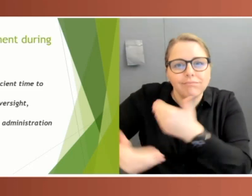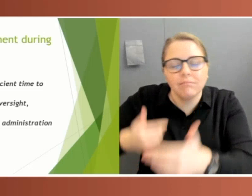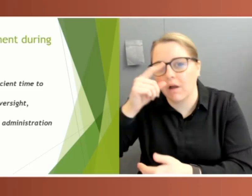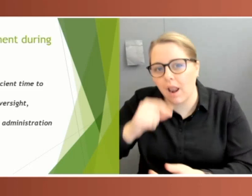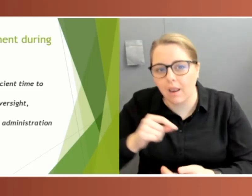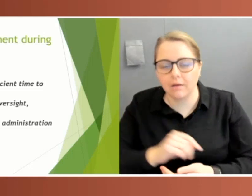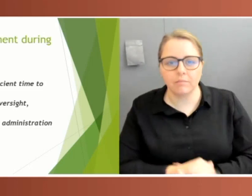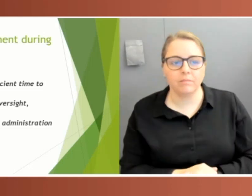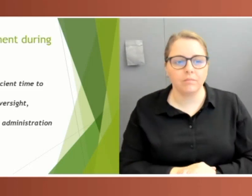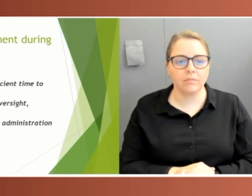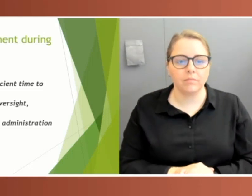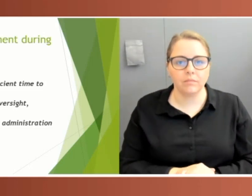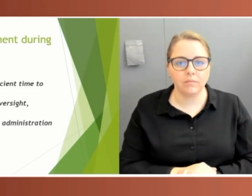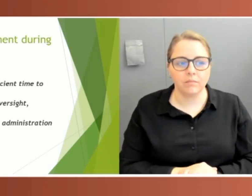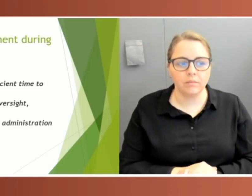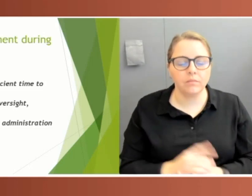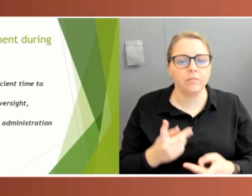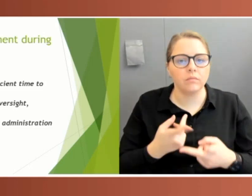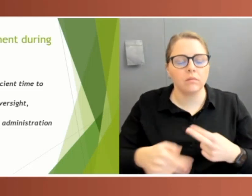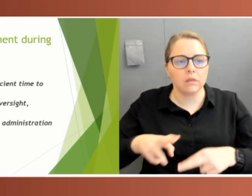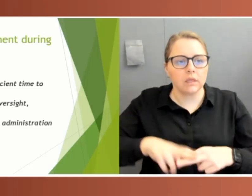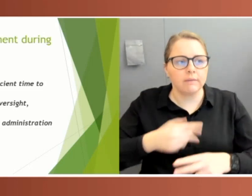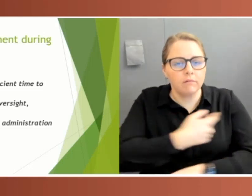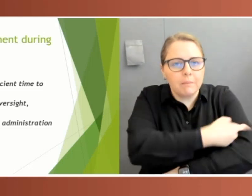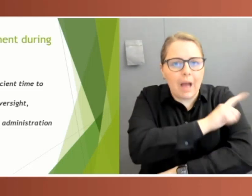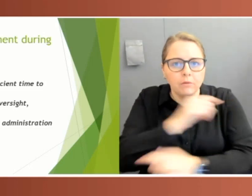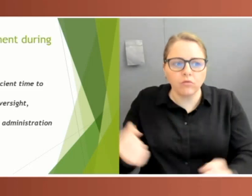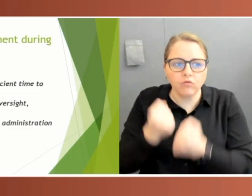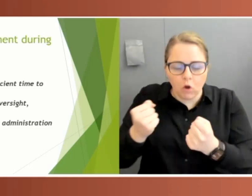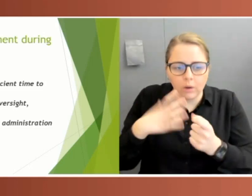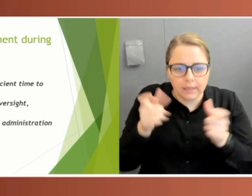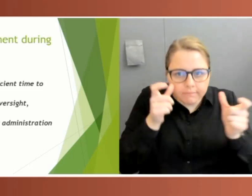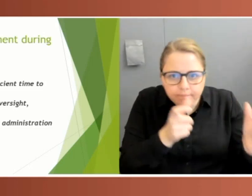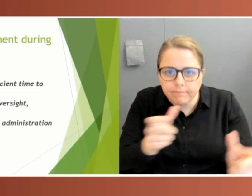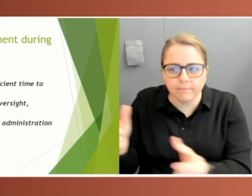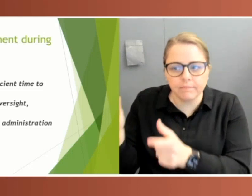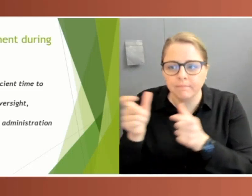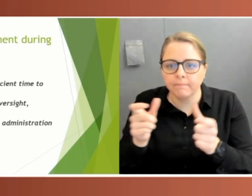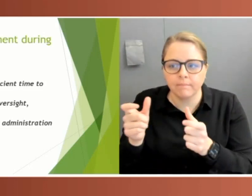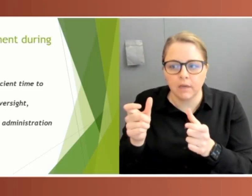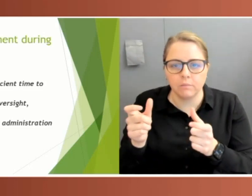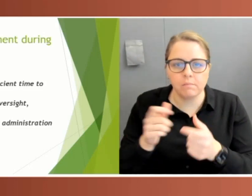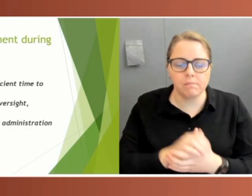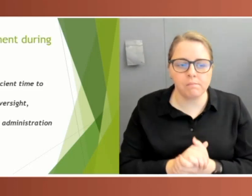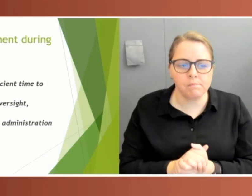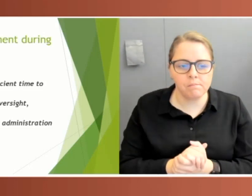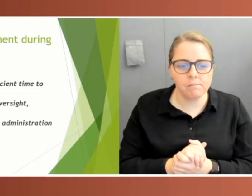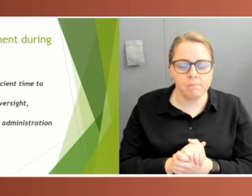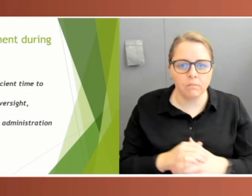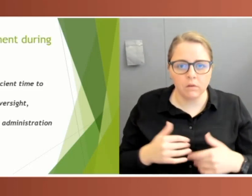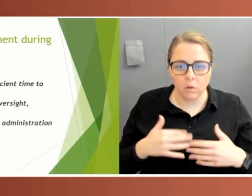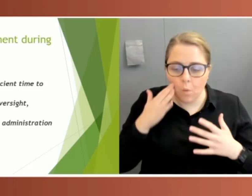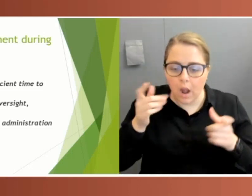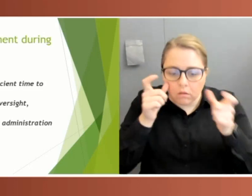the greater the need for oversight, yet it's often the very opposite that tends to happen during a crisis. A sense that oversight becomes optional,